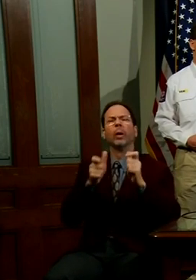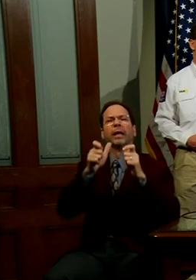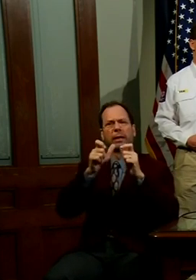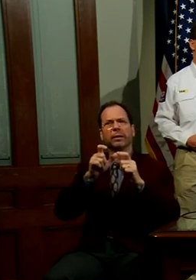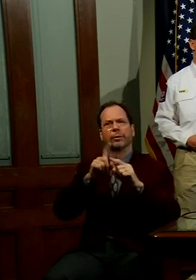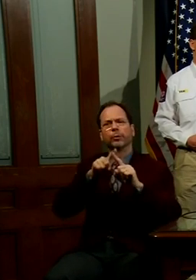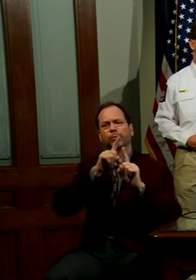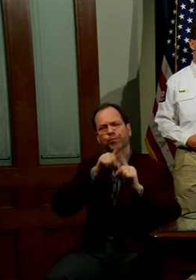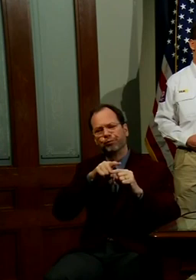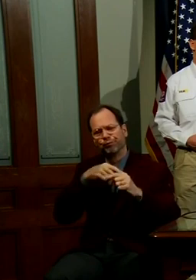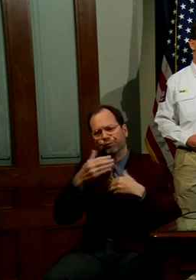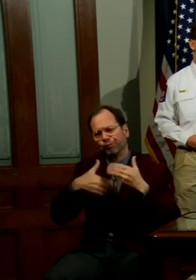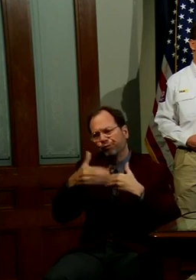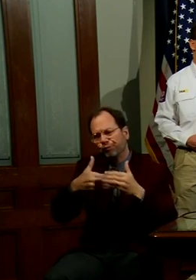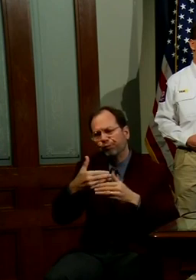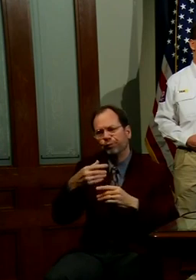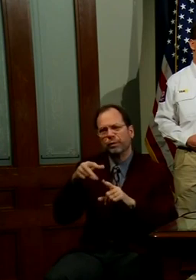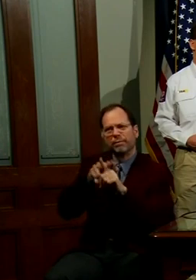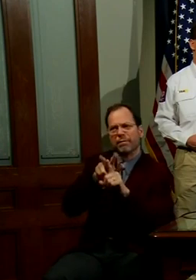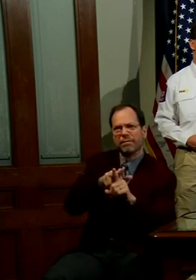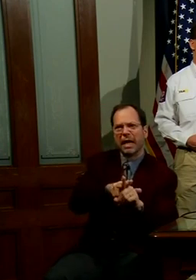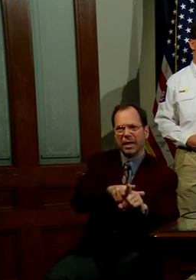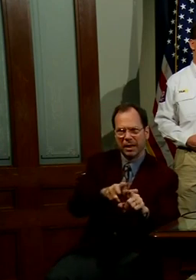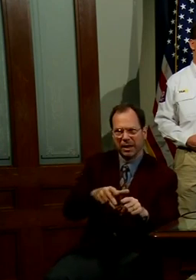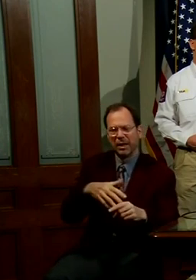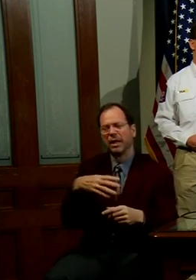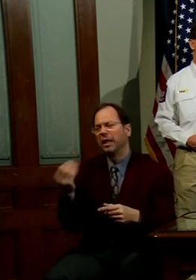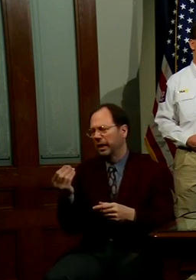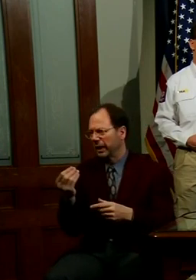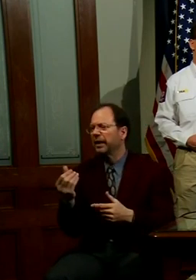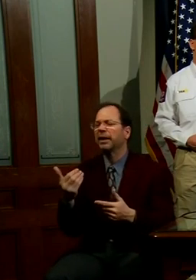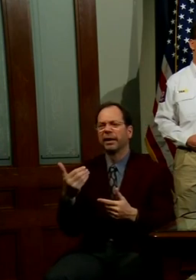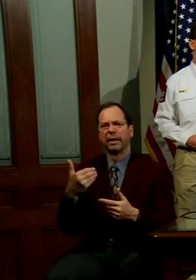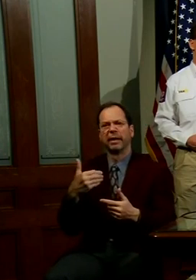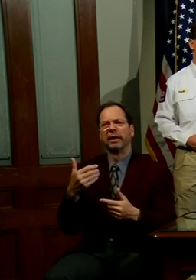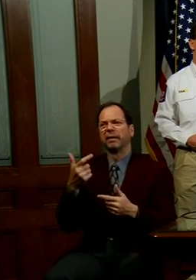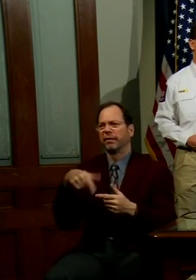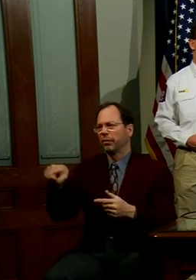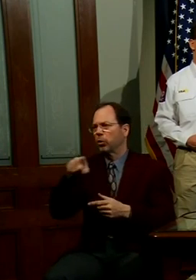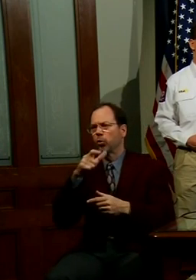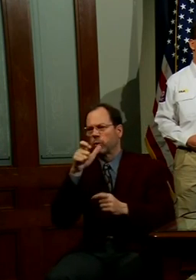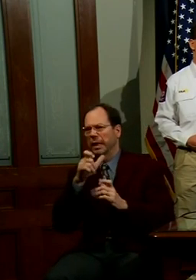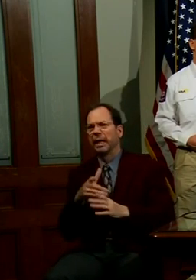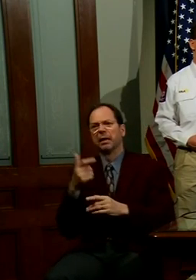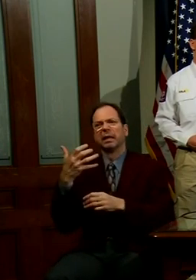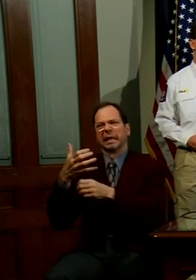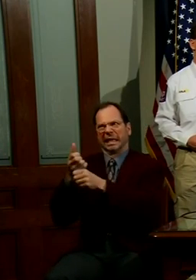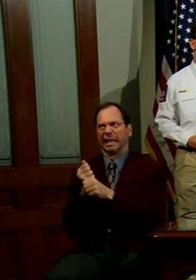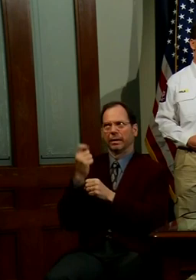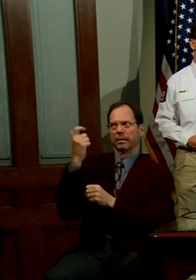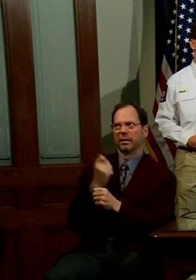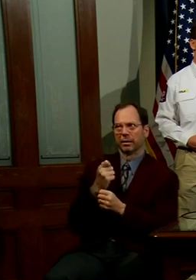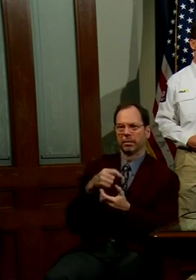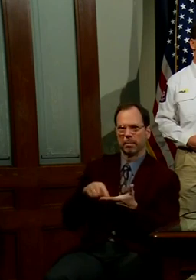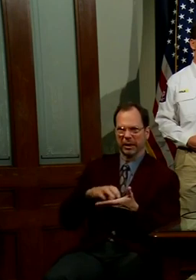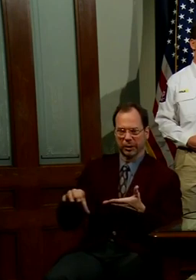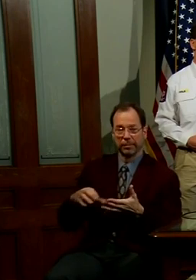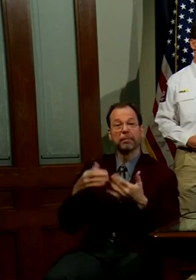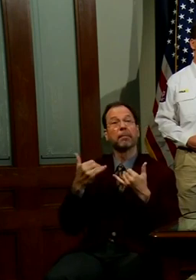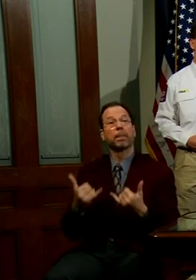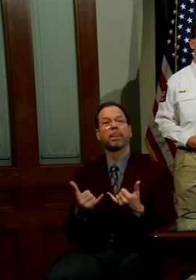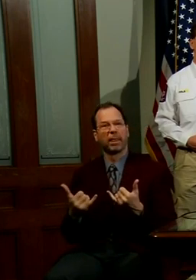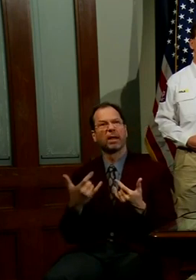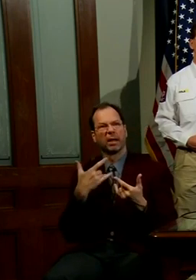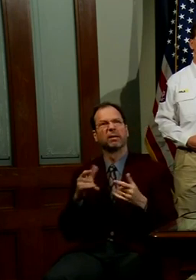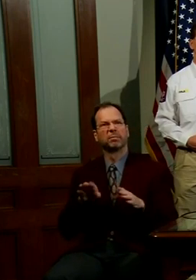to process the remaining unemployment claims and get Texans the unemployment benefits they deserve. With that said, I'm going to open it